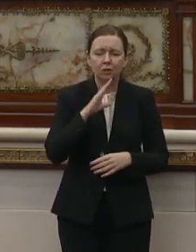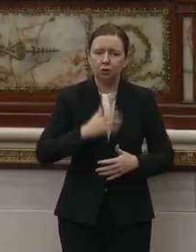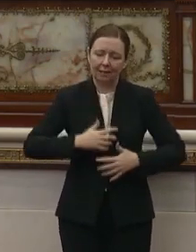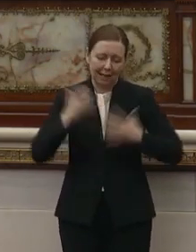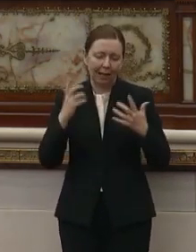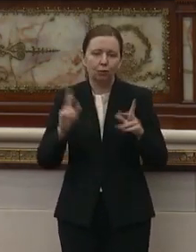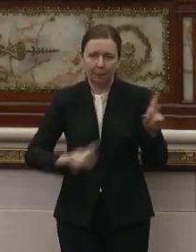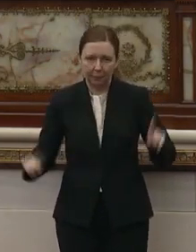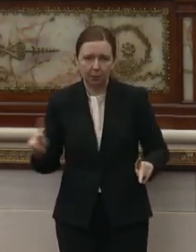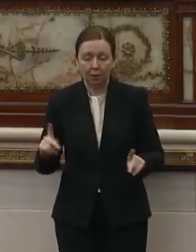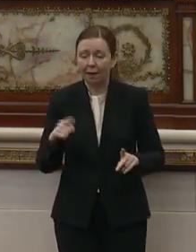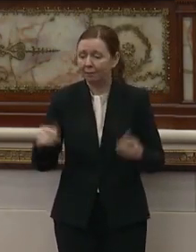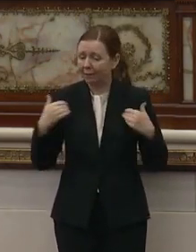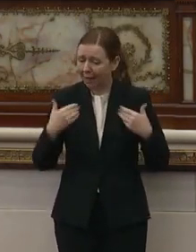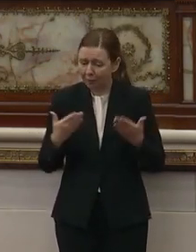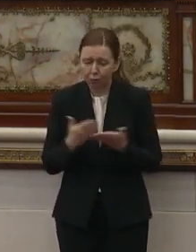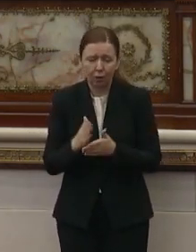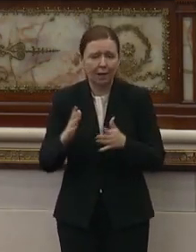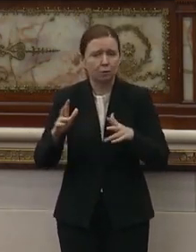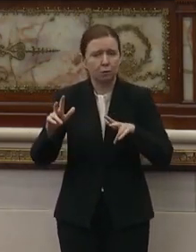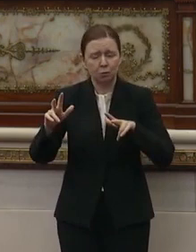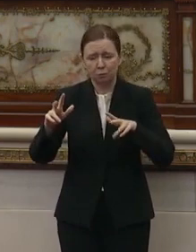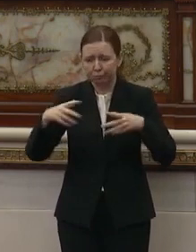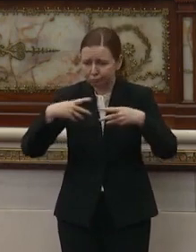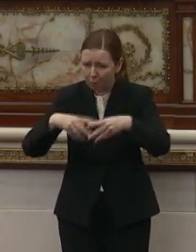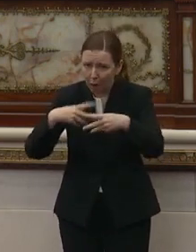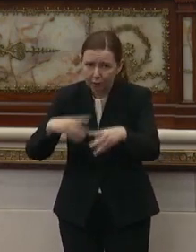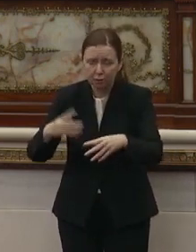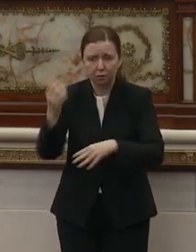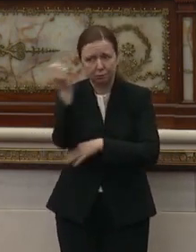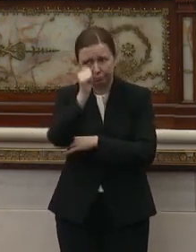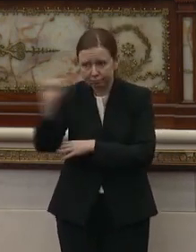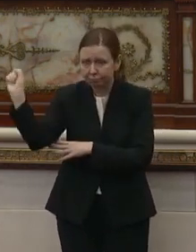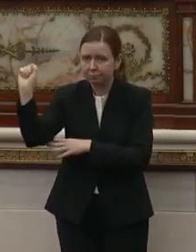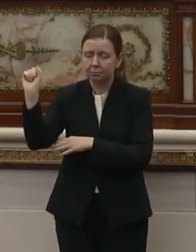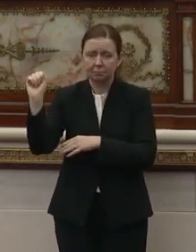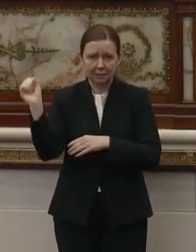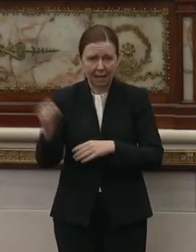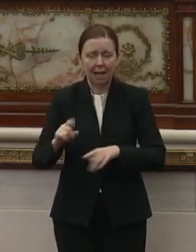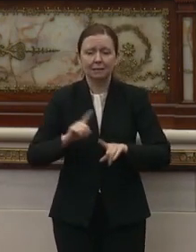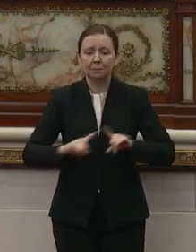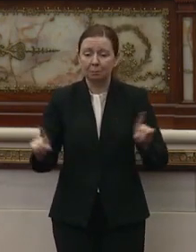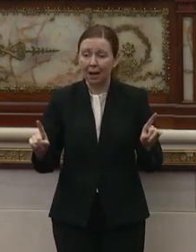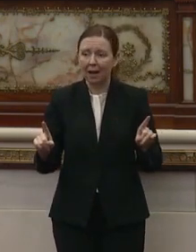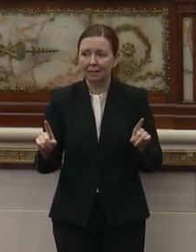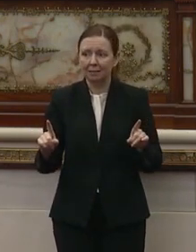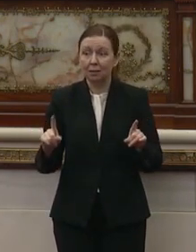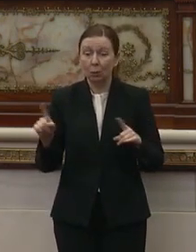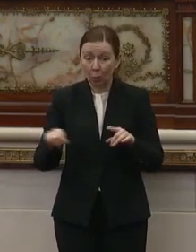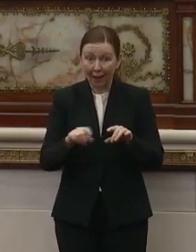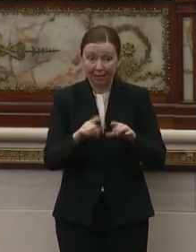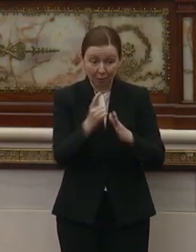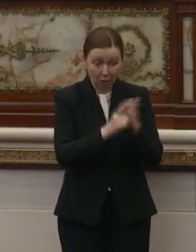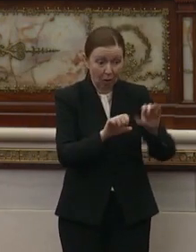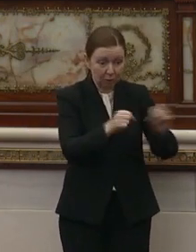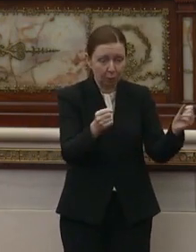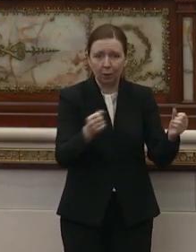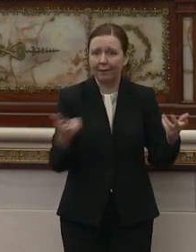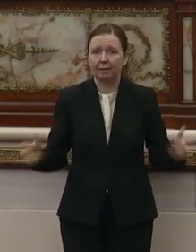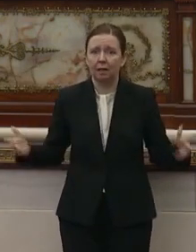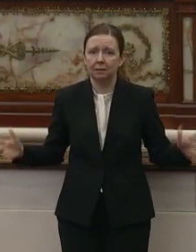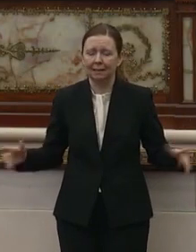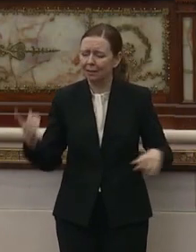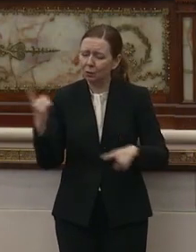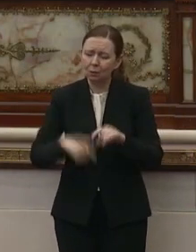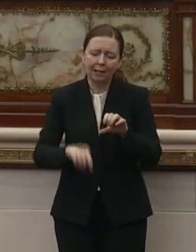people. And they have every right to march, to rally, to protest. However, that ends when they break the law. They cannot